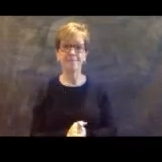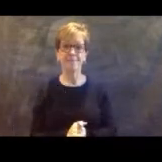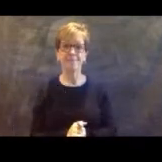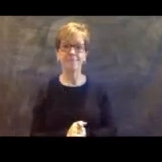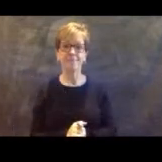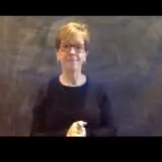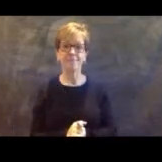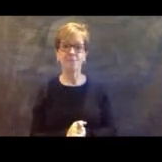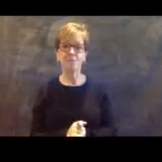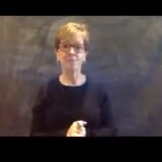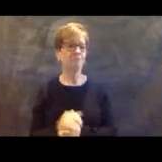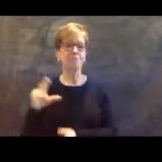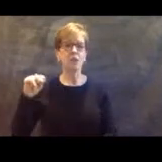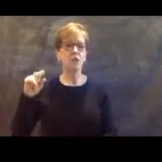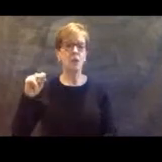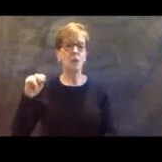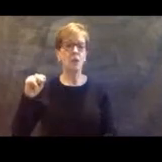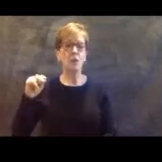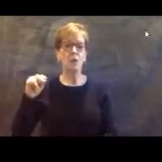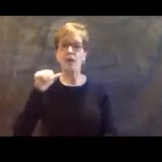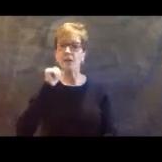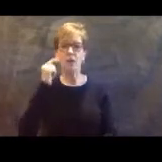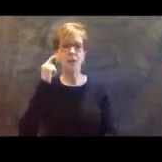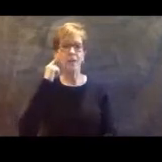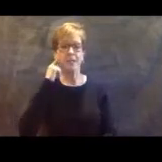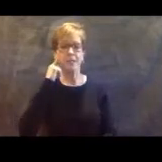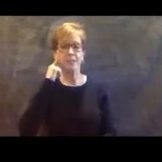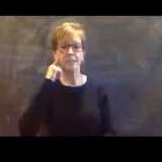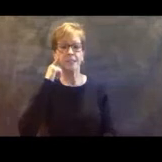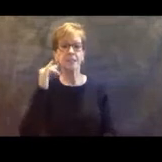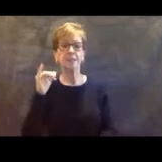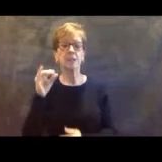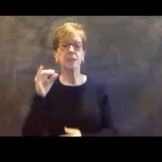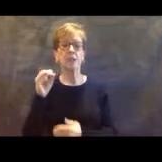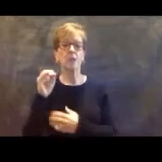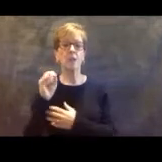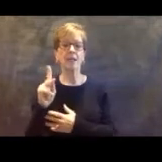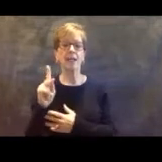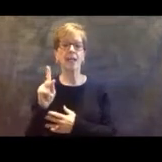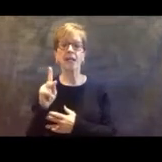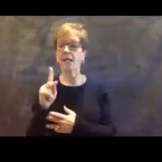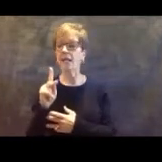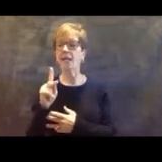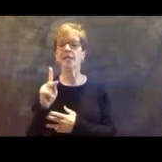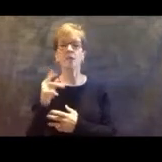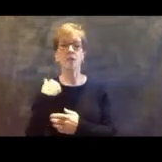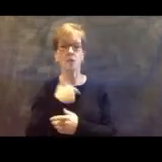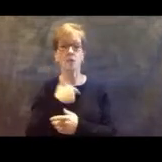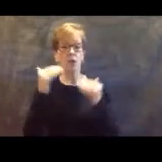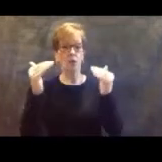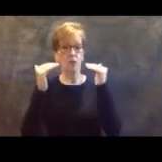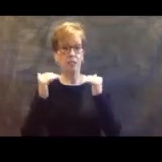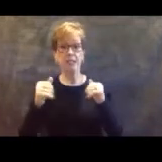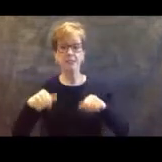No I don't believe so Sarah. Okay in that case we can move to the next slide